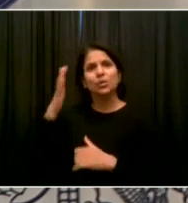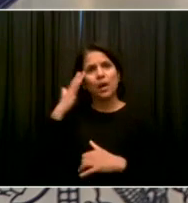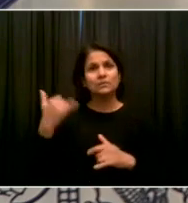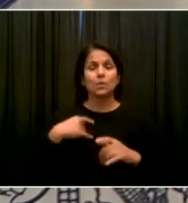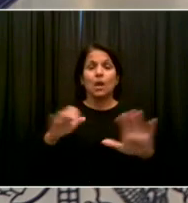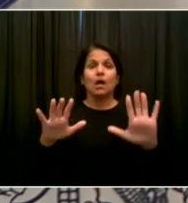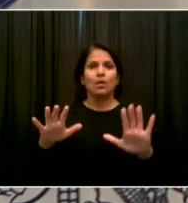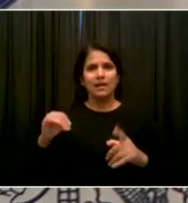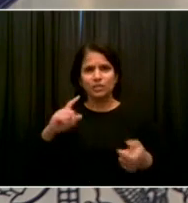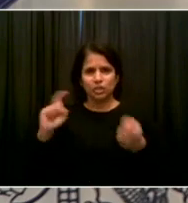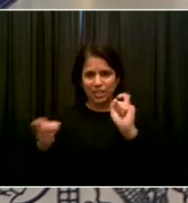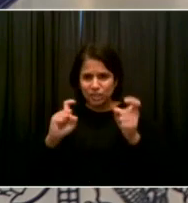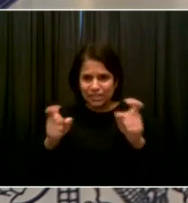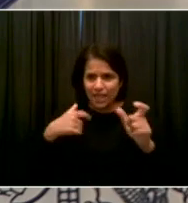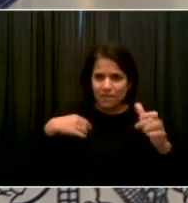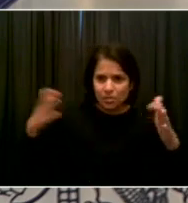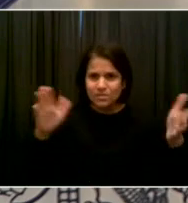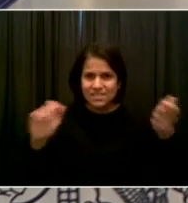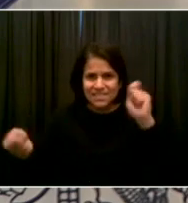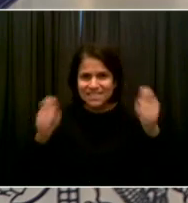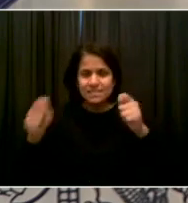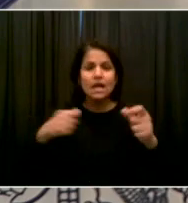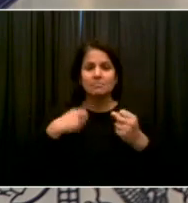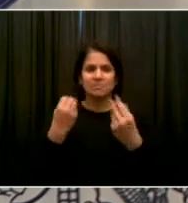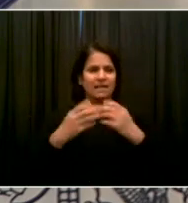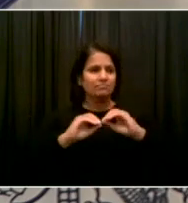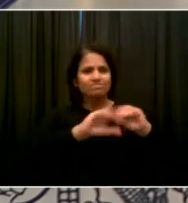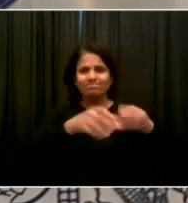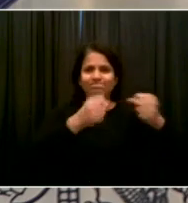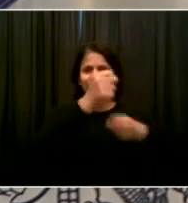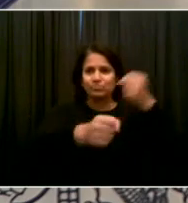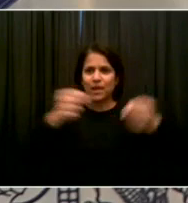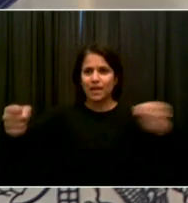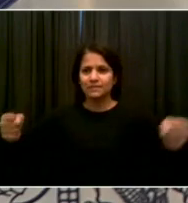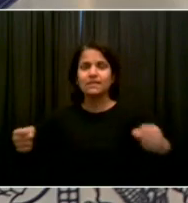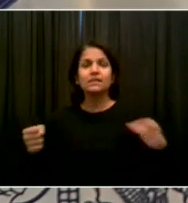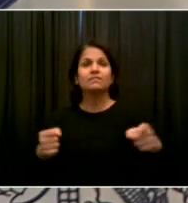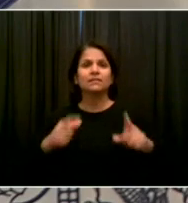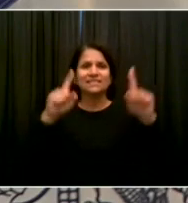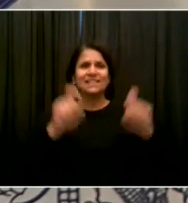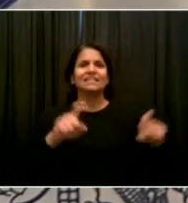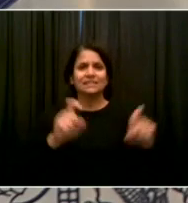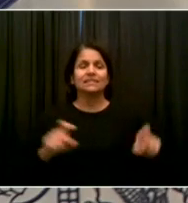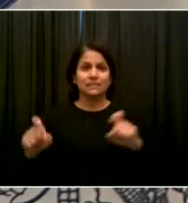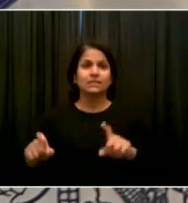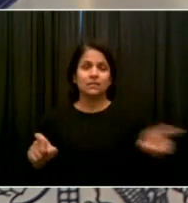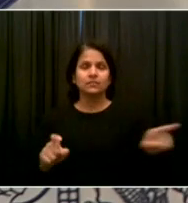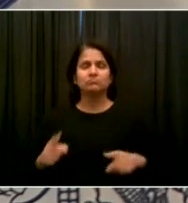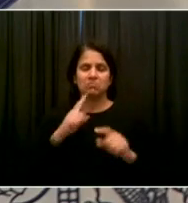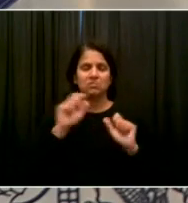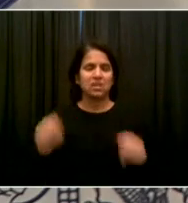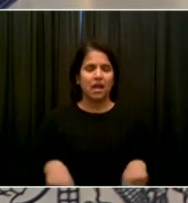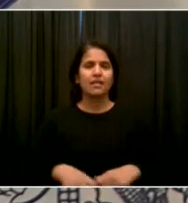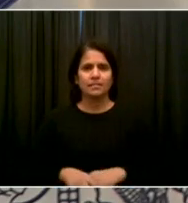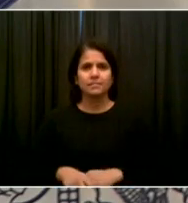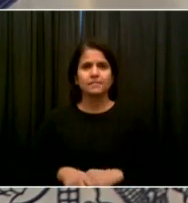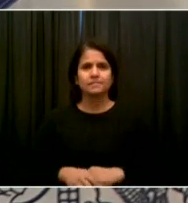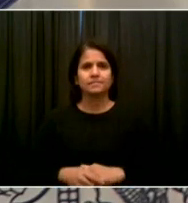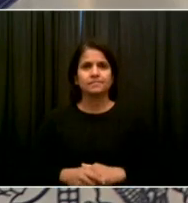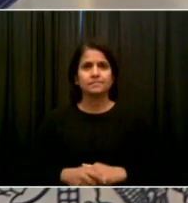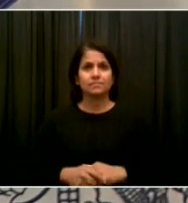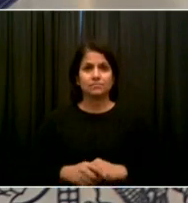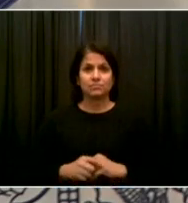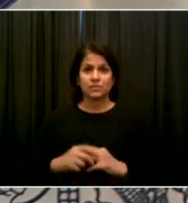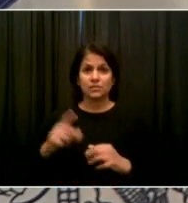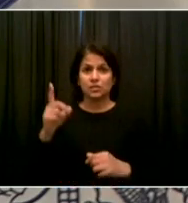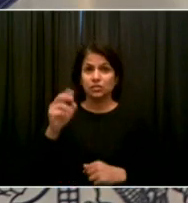where they need to be. We do have the ability to move a lot of personnel. And that's why I want Mitch to talk about this. He has a huge, huge workforce.